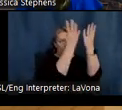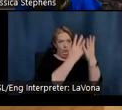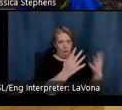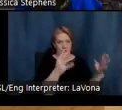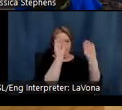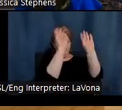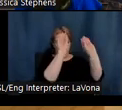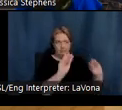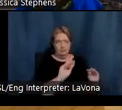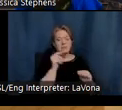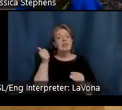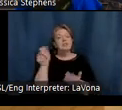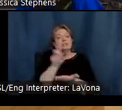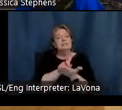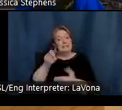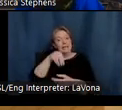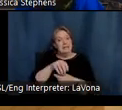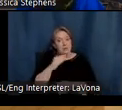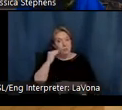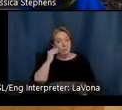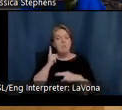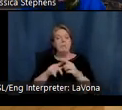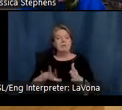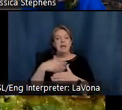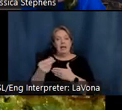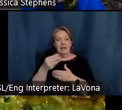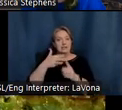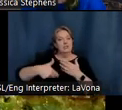interior of their home, but the exterior as well.